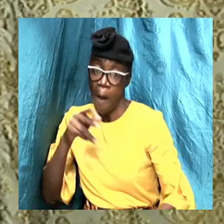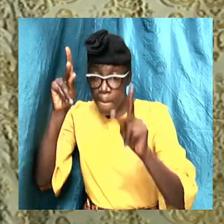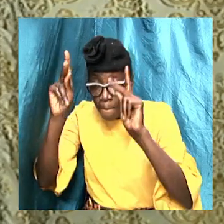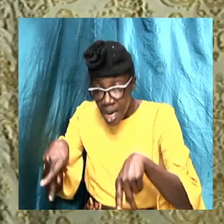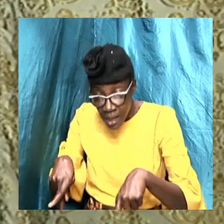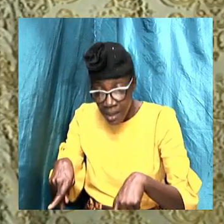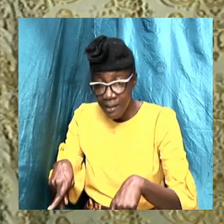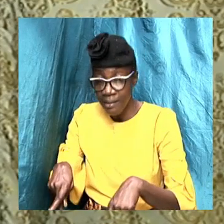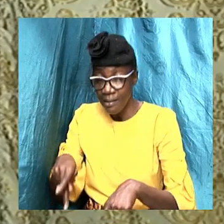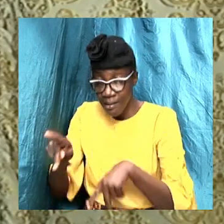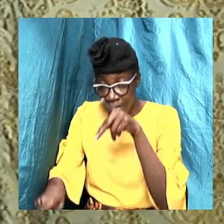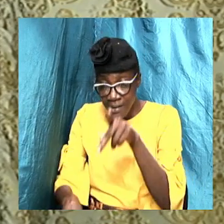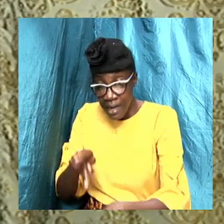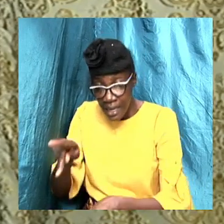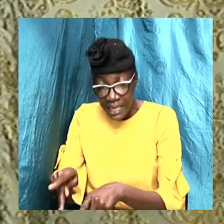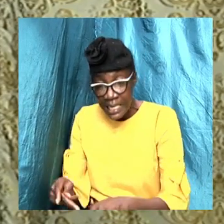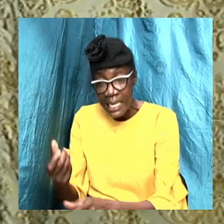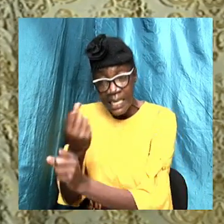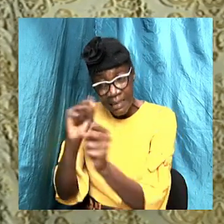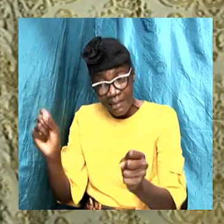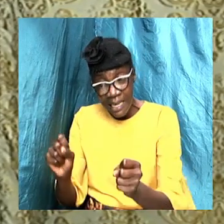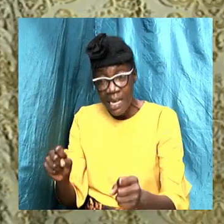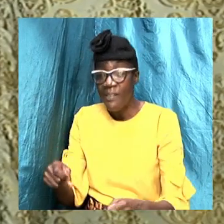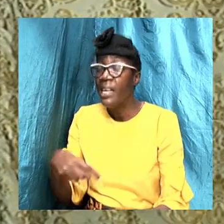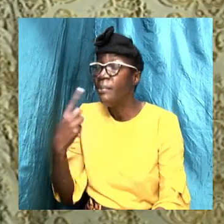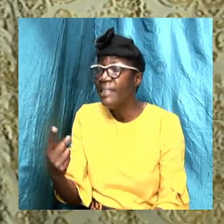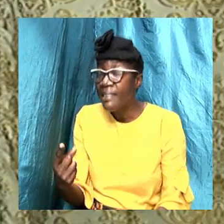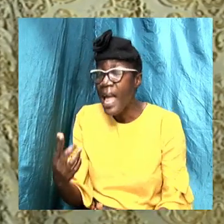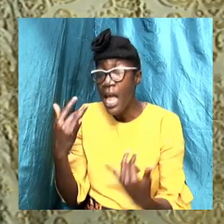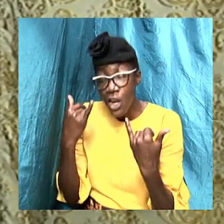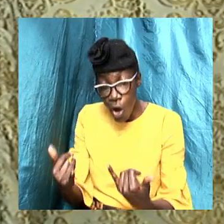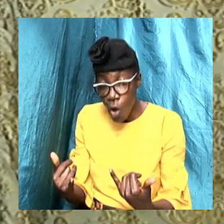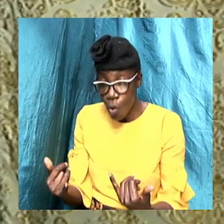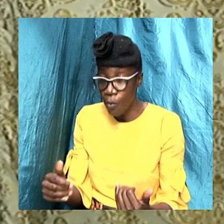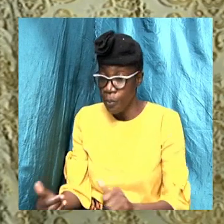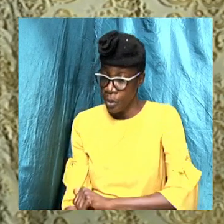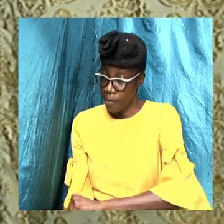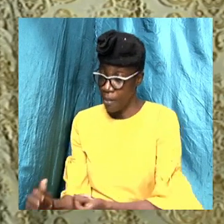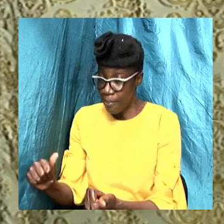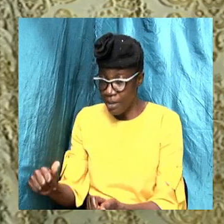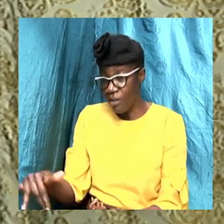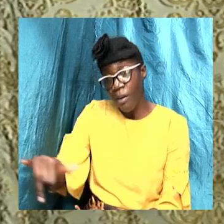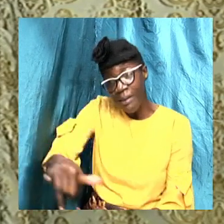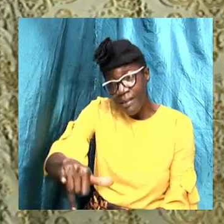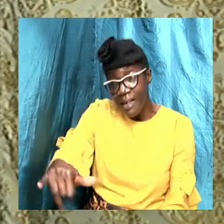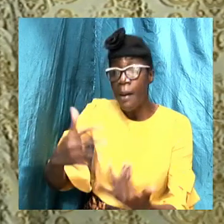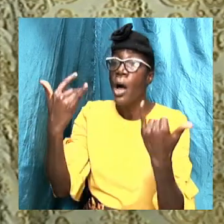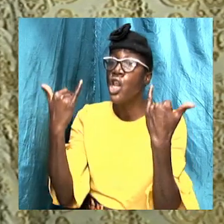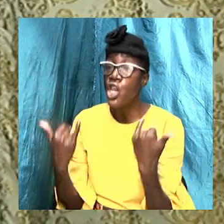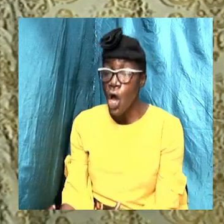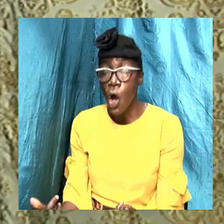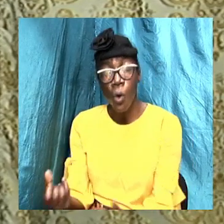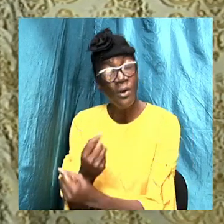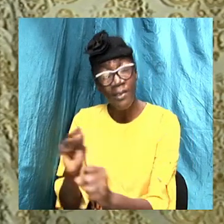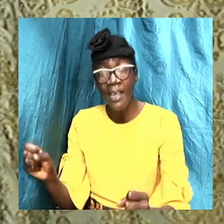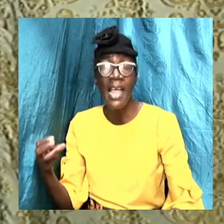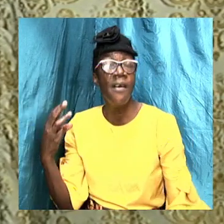And he was saying, baptism, which corresponds to this, now saves us.